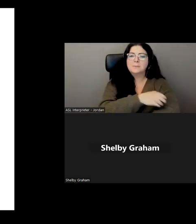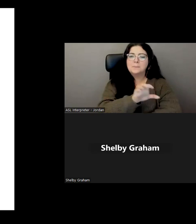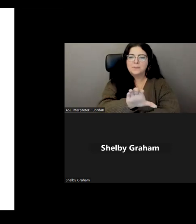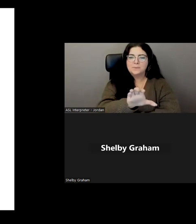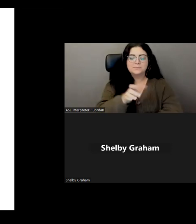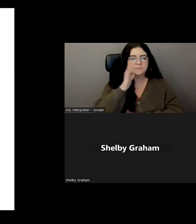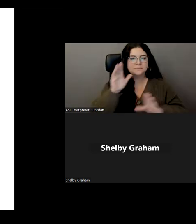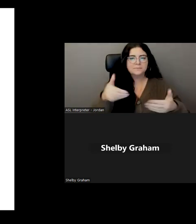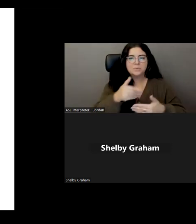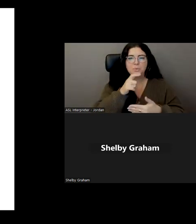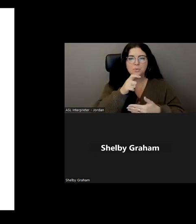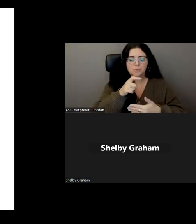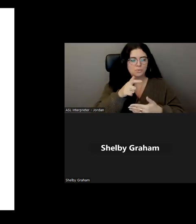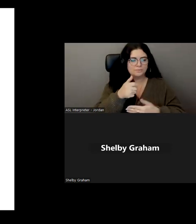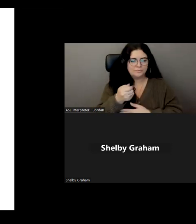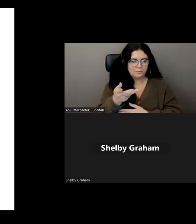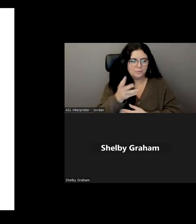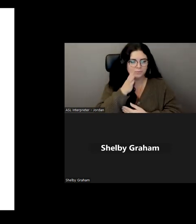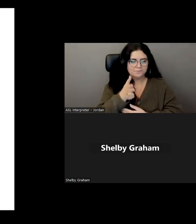introduce our guest speakers in a few minutes.